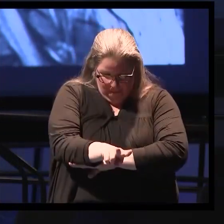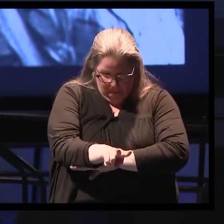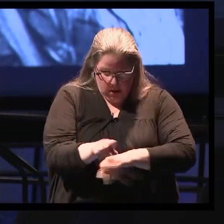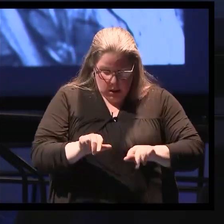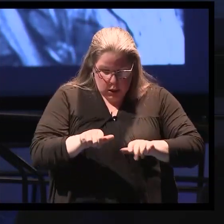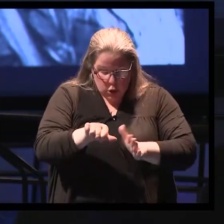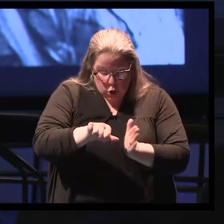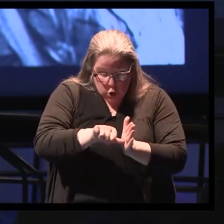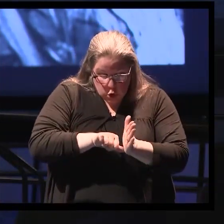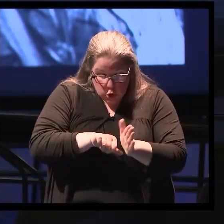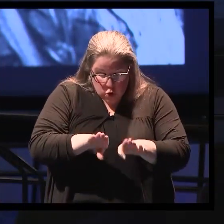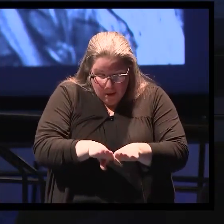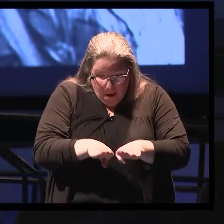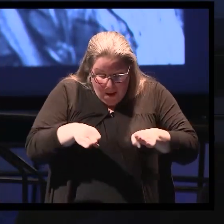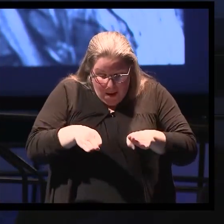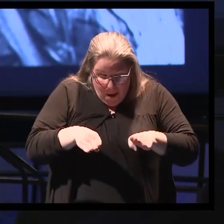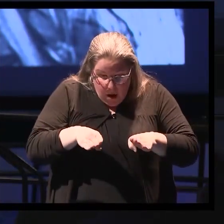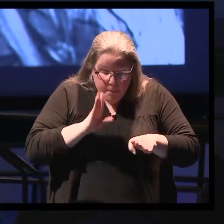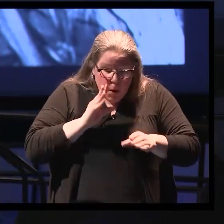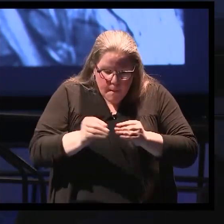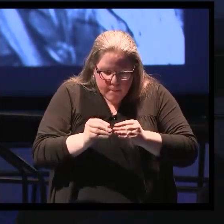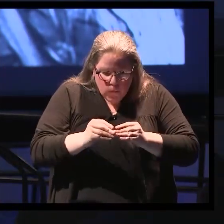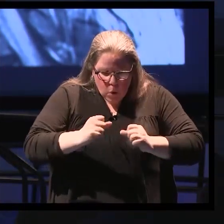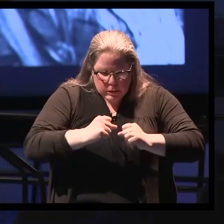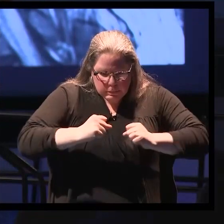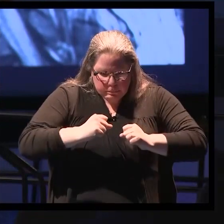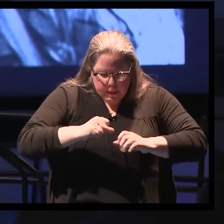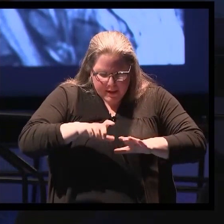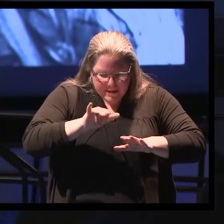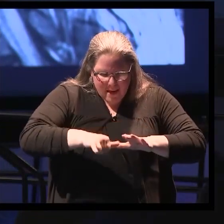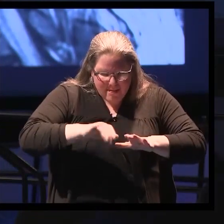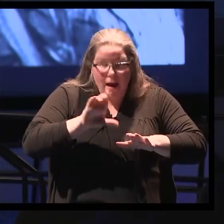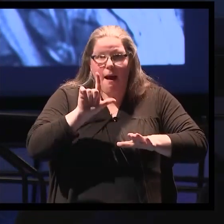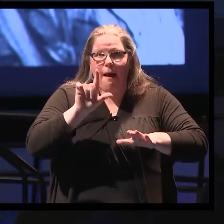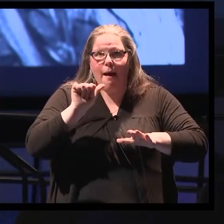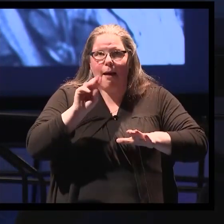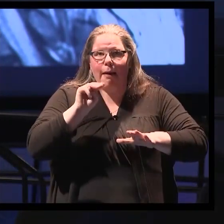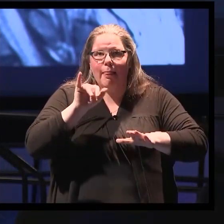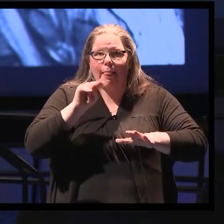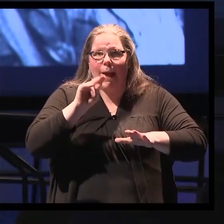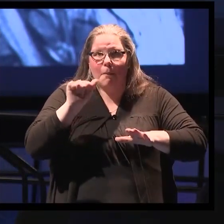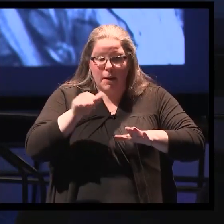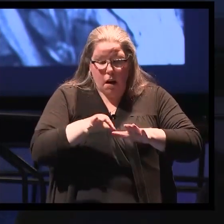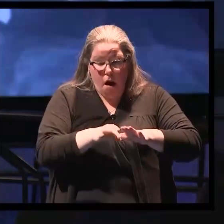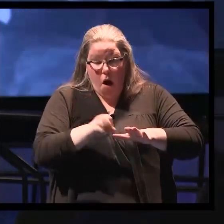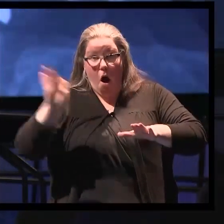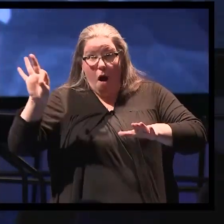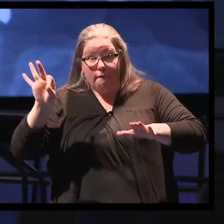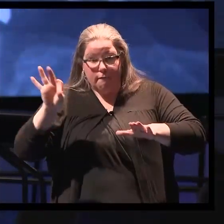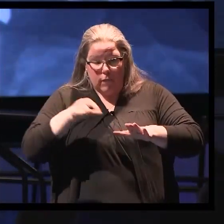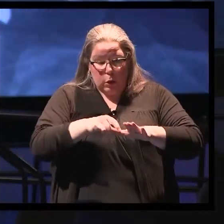right, this is after surgery, that there's much more room around the spinal cord and you don't have that pinching that's present from before.